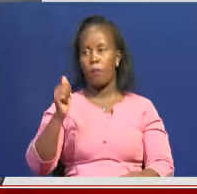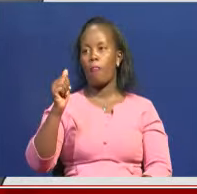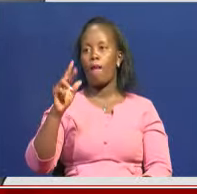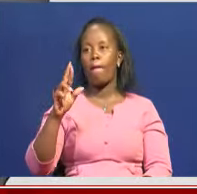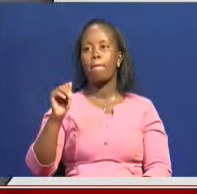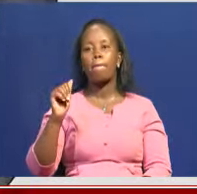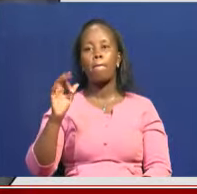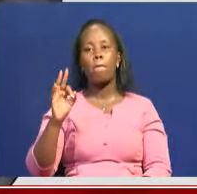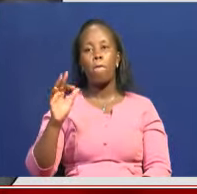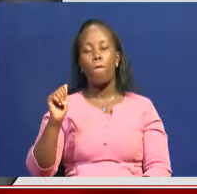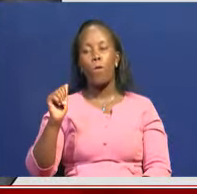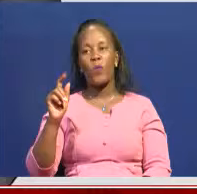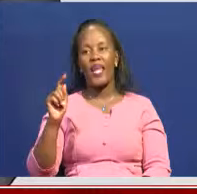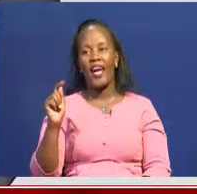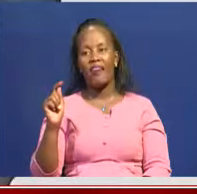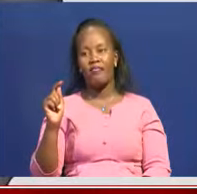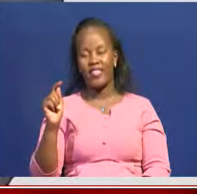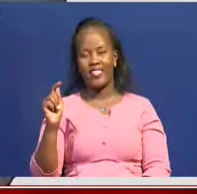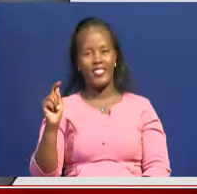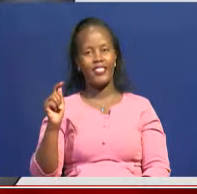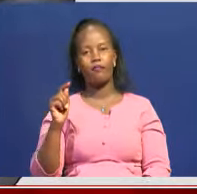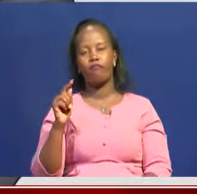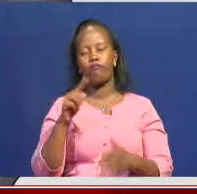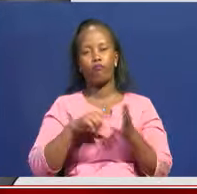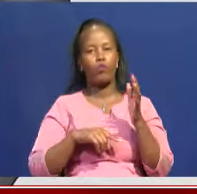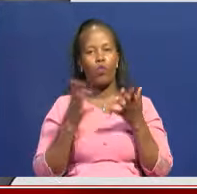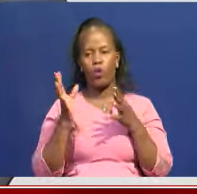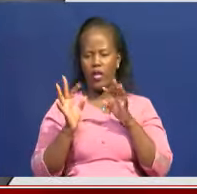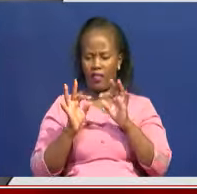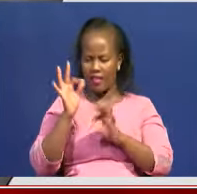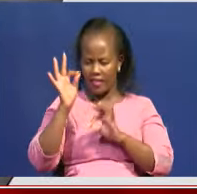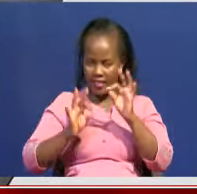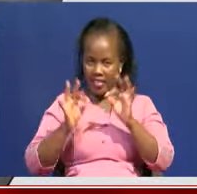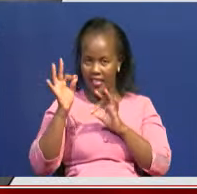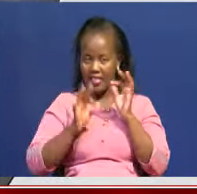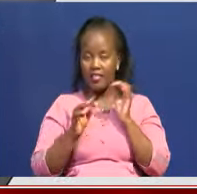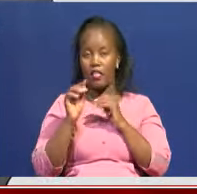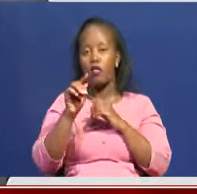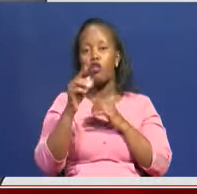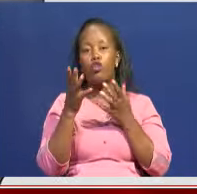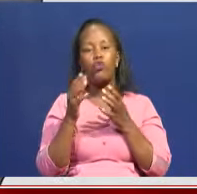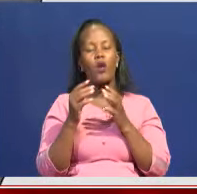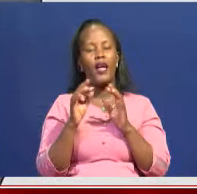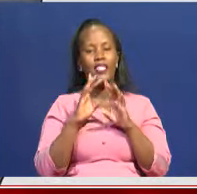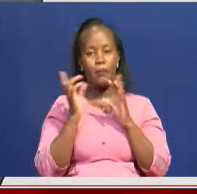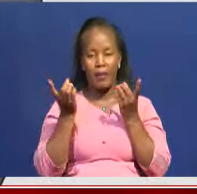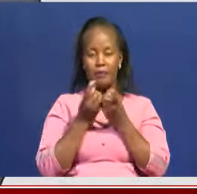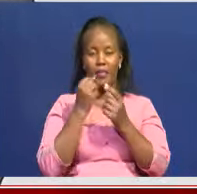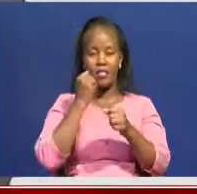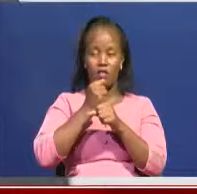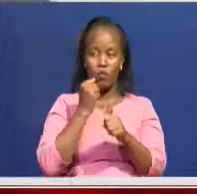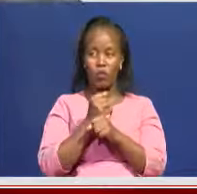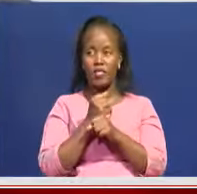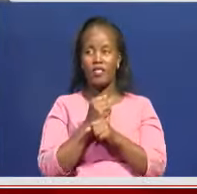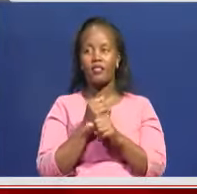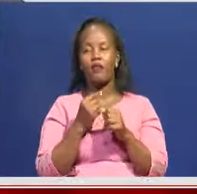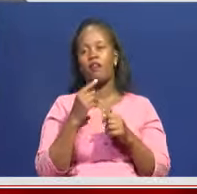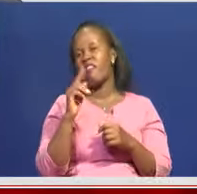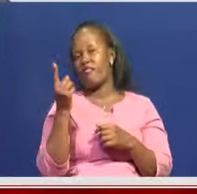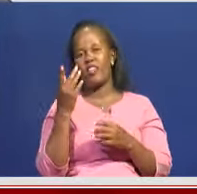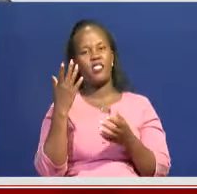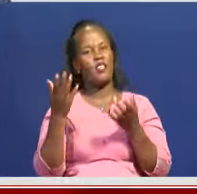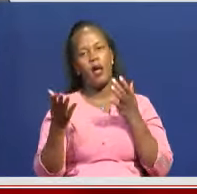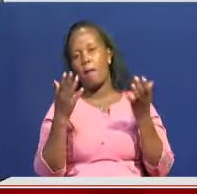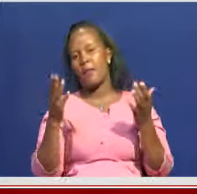As a critical part of our history, what are the techniques that your department is using to preserve artifacts? We'll talk about the ones probably